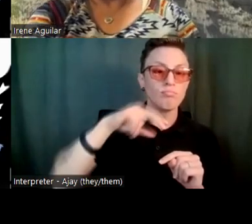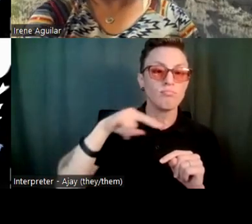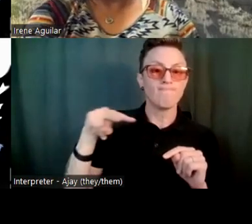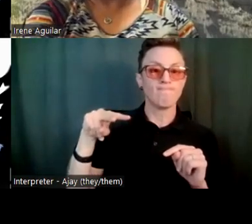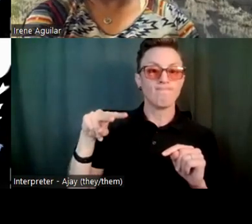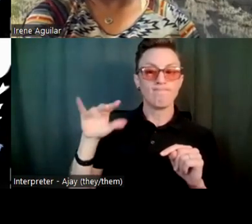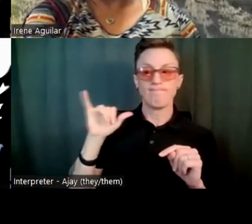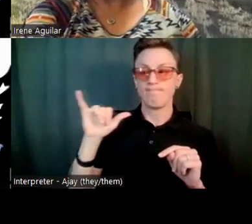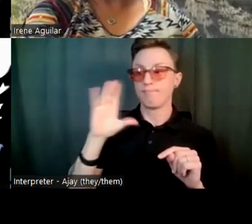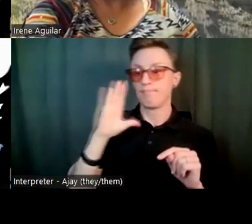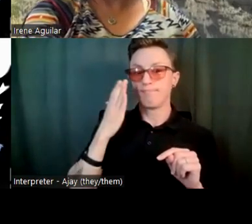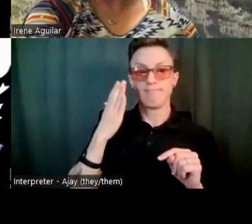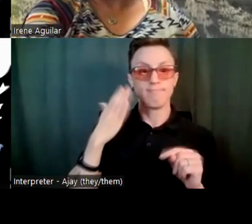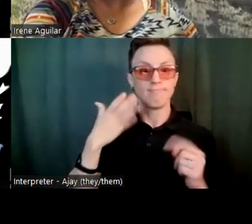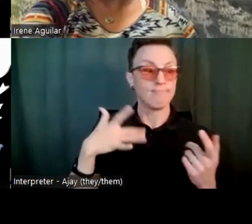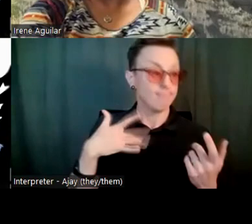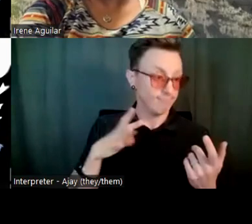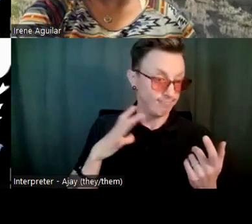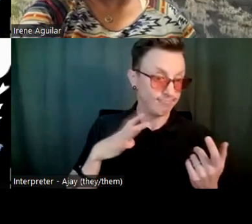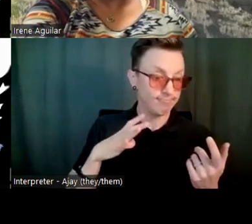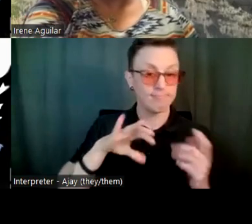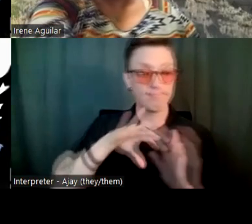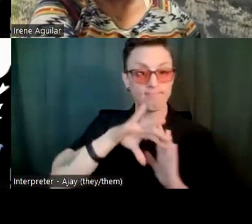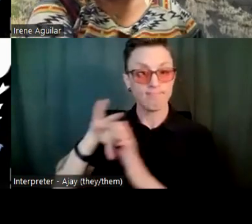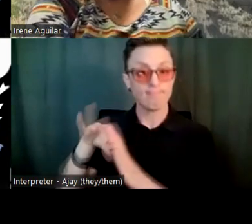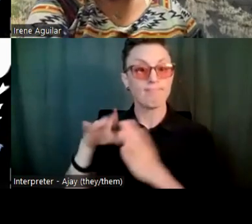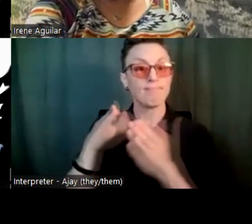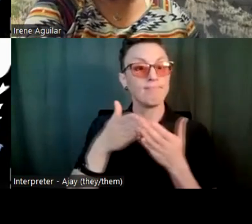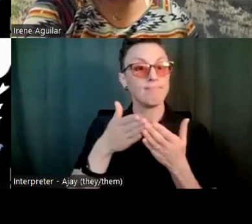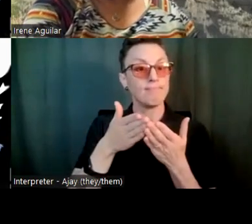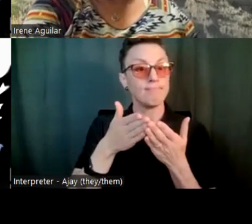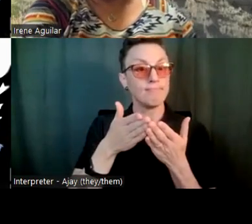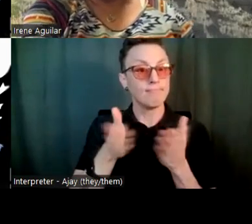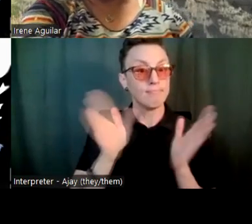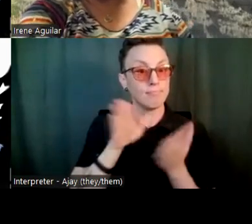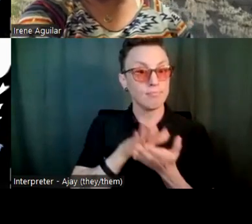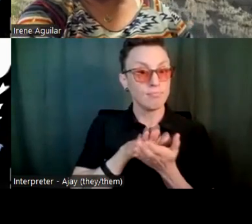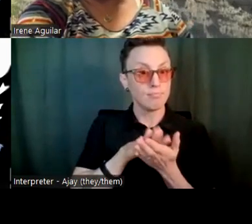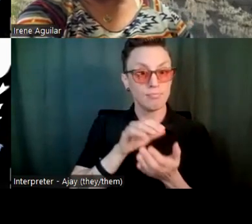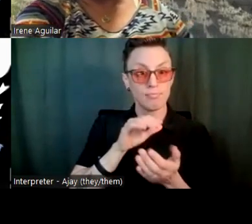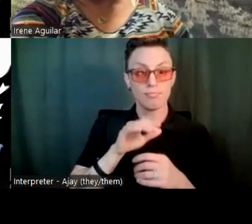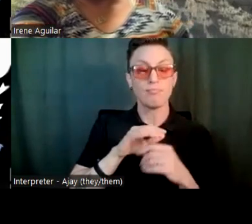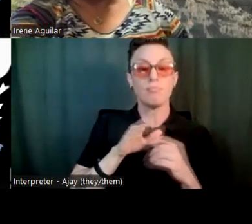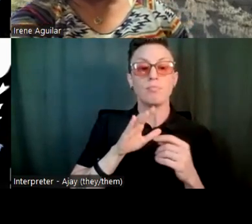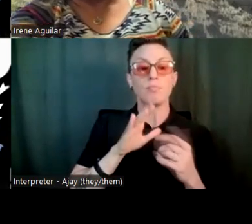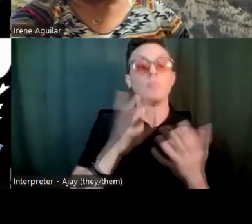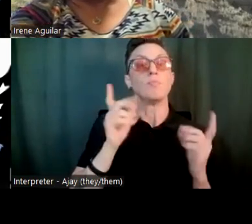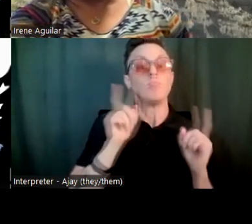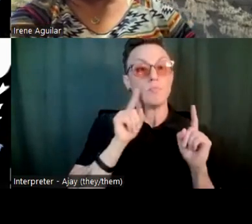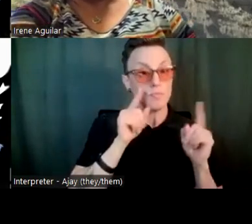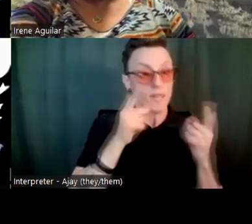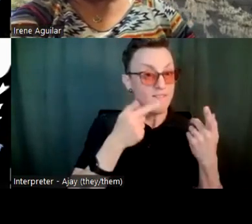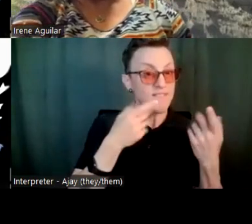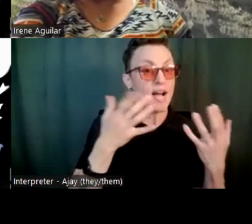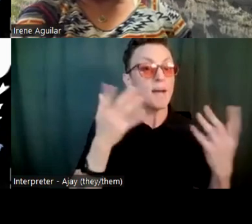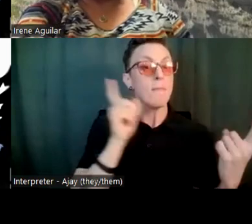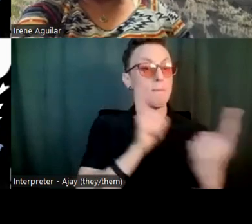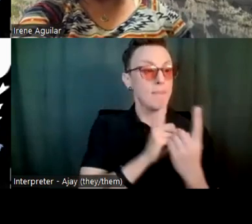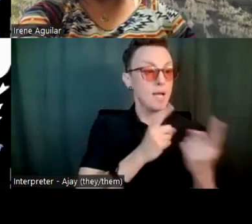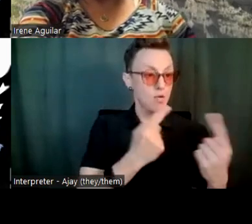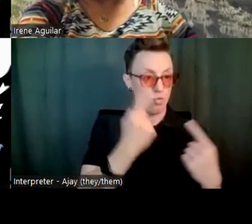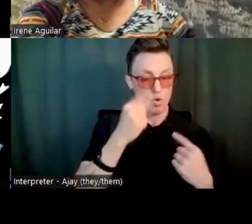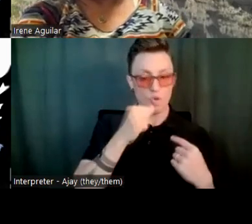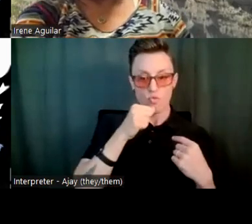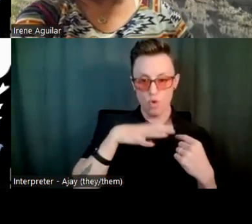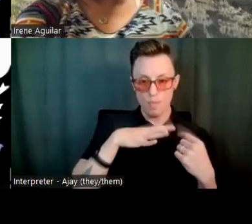going to have to find a public school that would accept her. And luckily, I met a wonderful woman who